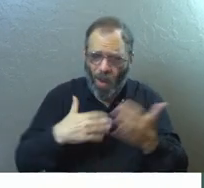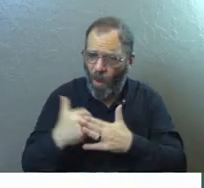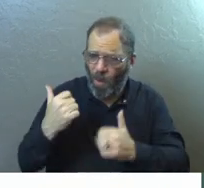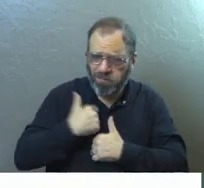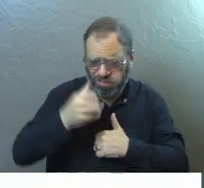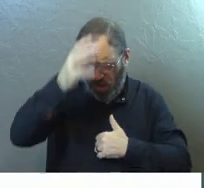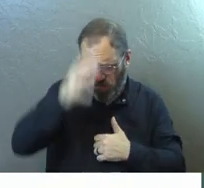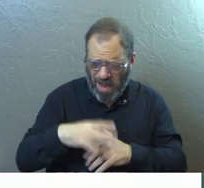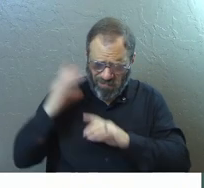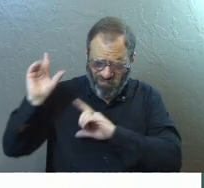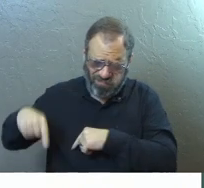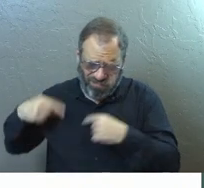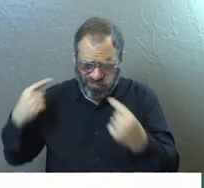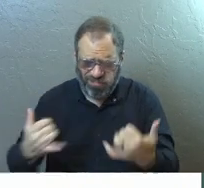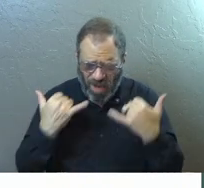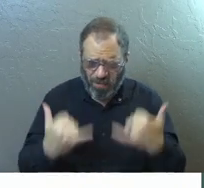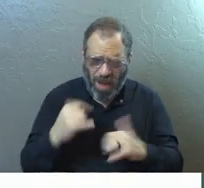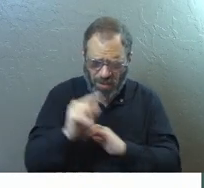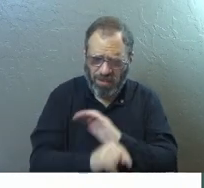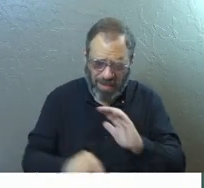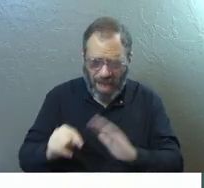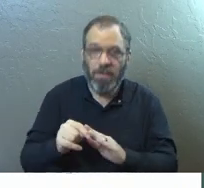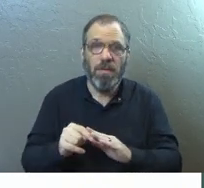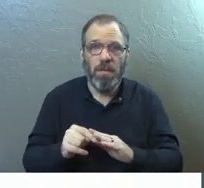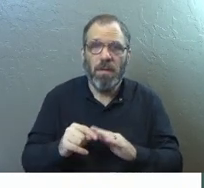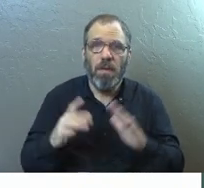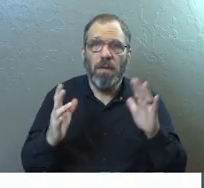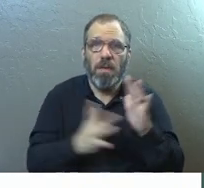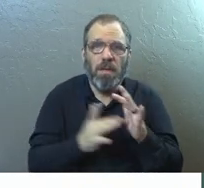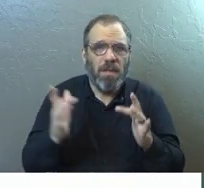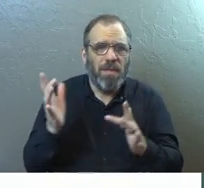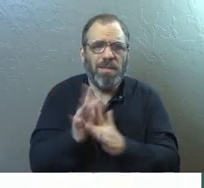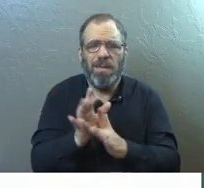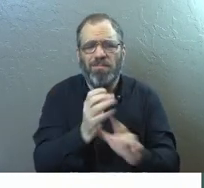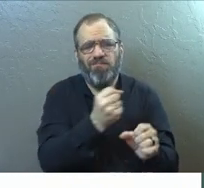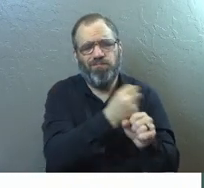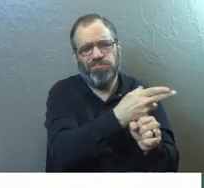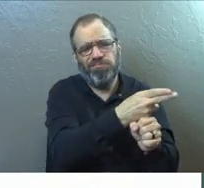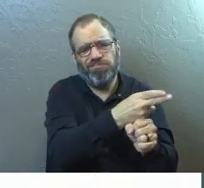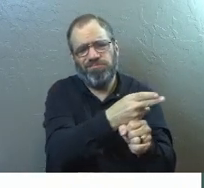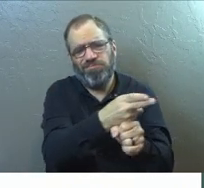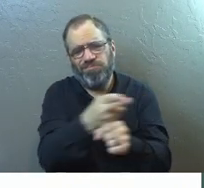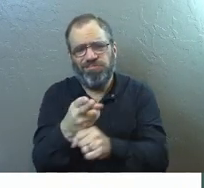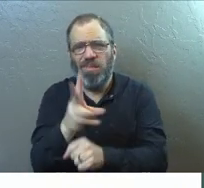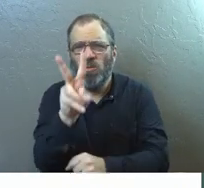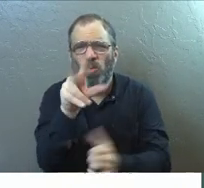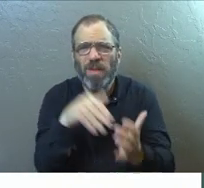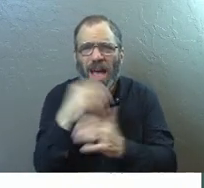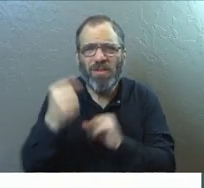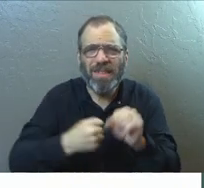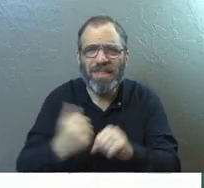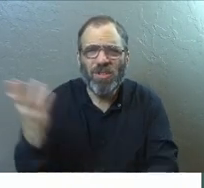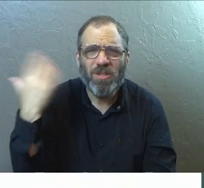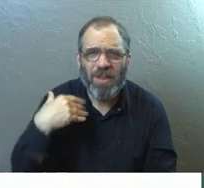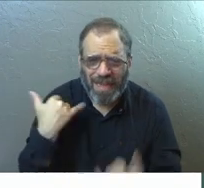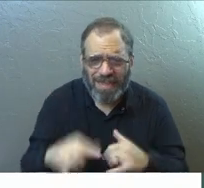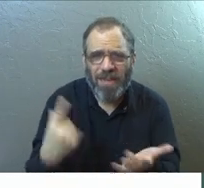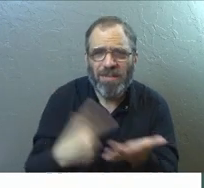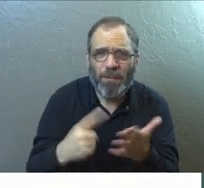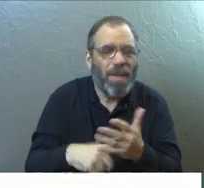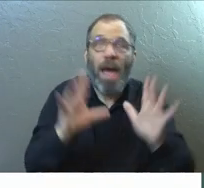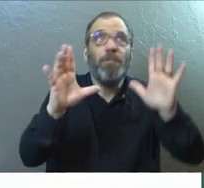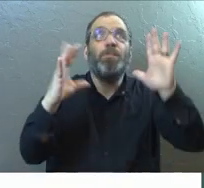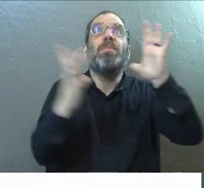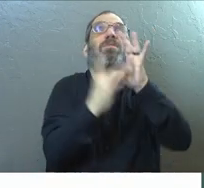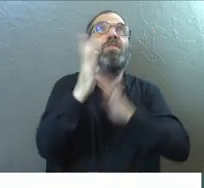army of great men of ancient and modern times. He blew everybody away 2,000 years ago. And we're still talking